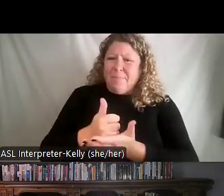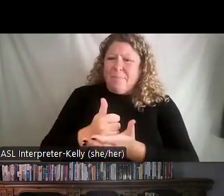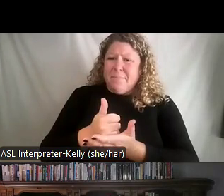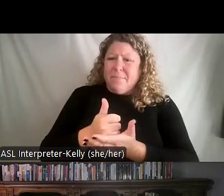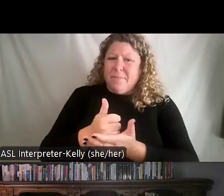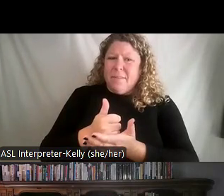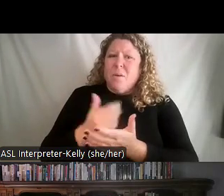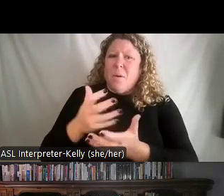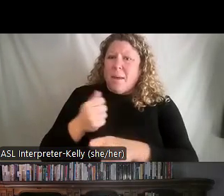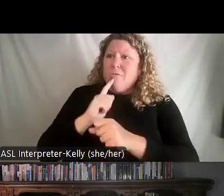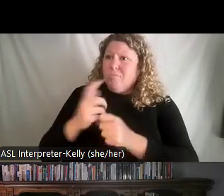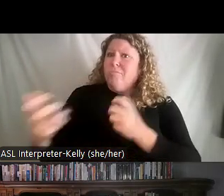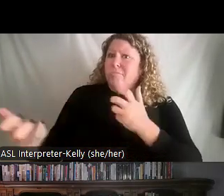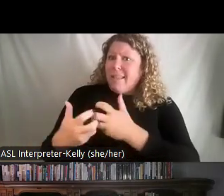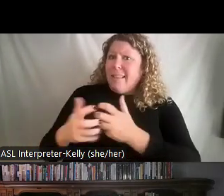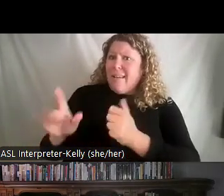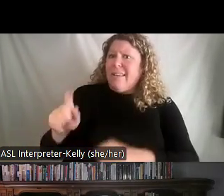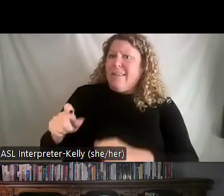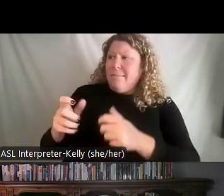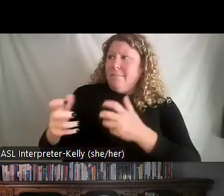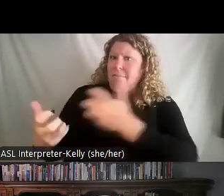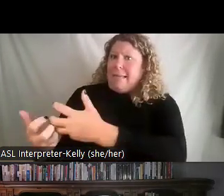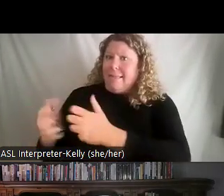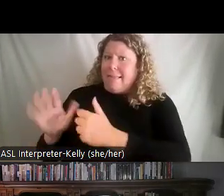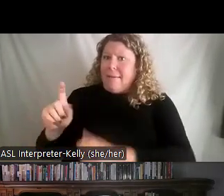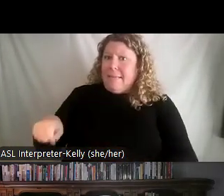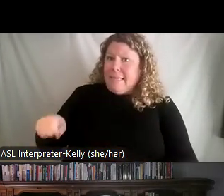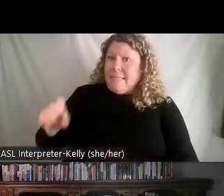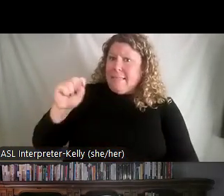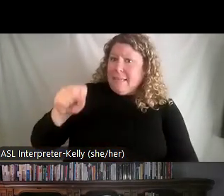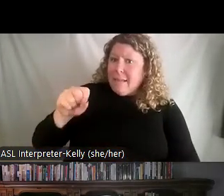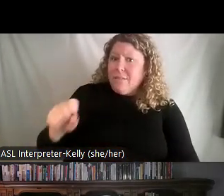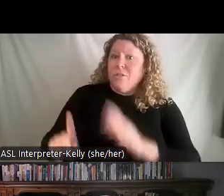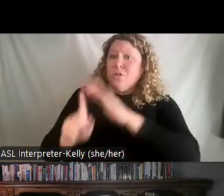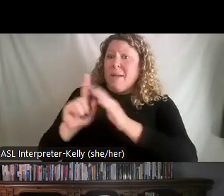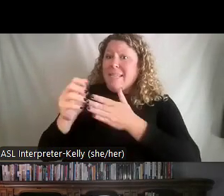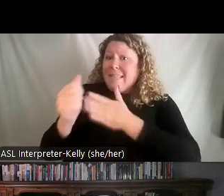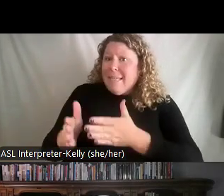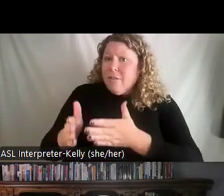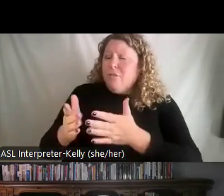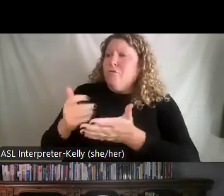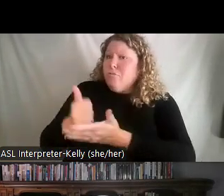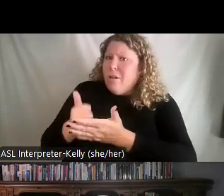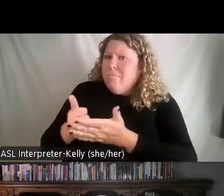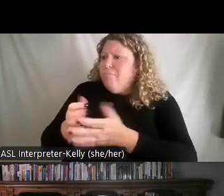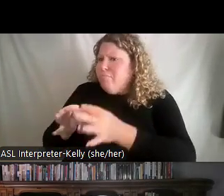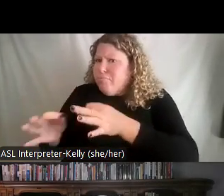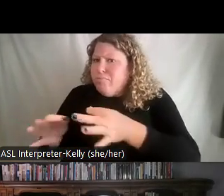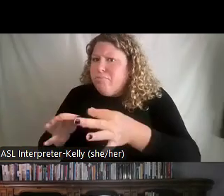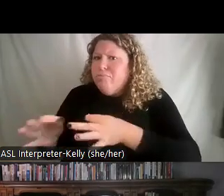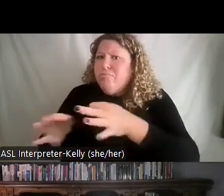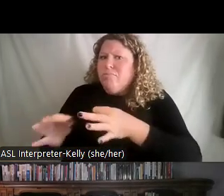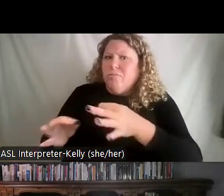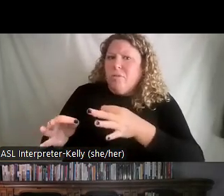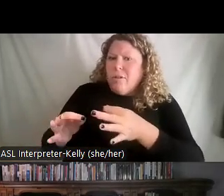ahead and we want to meet them where they're at. We want to show up as a leader and really help them to understand what it is that they're doing so they can be